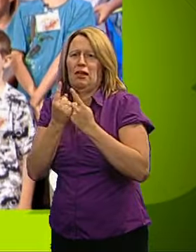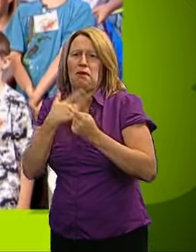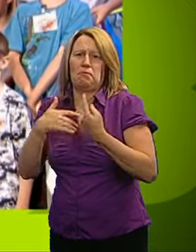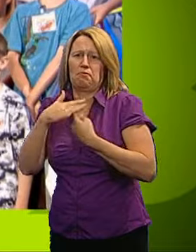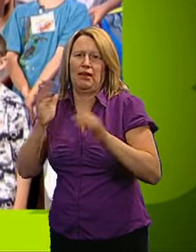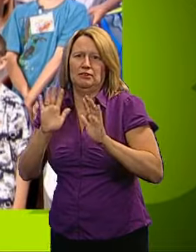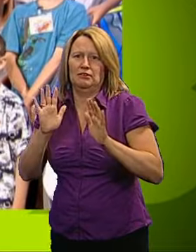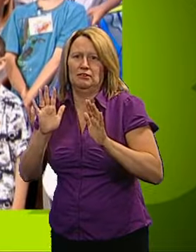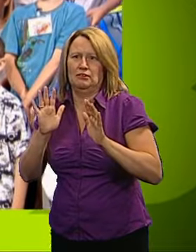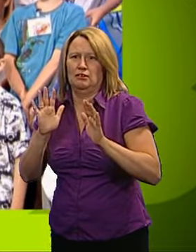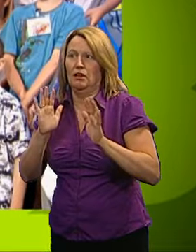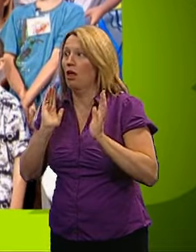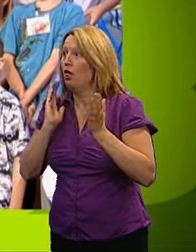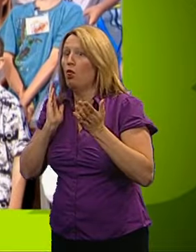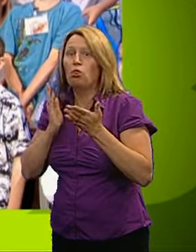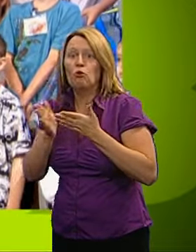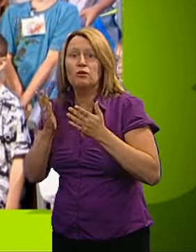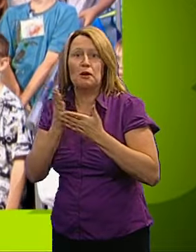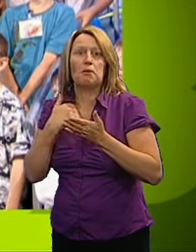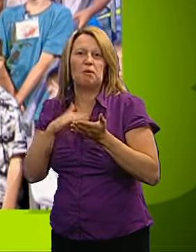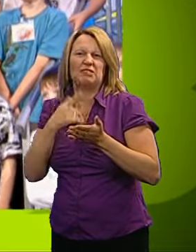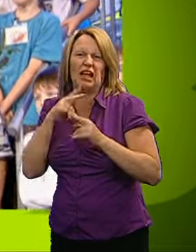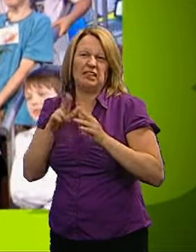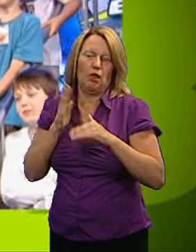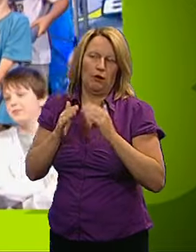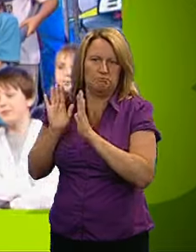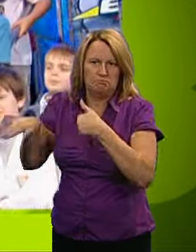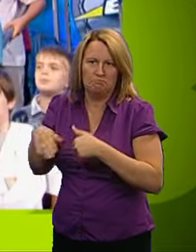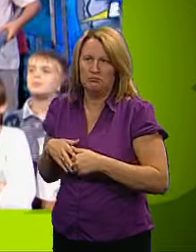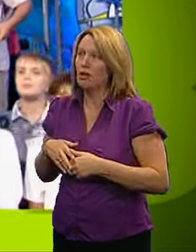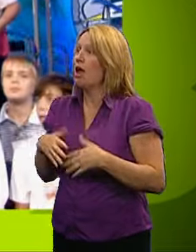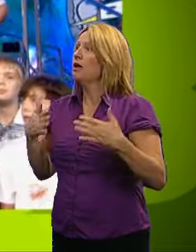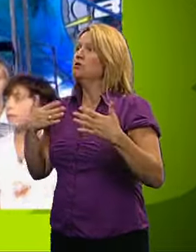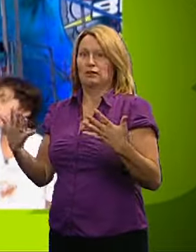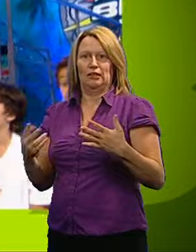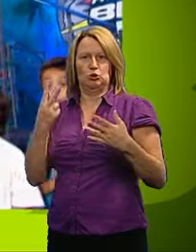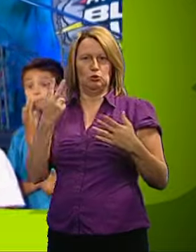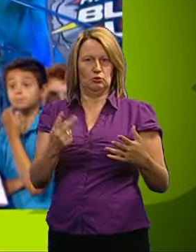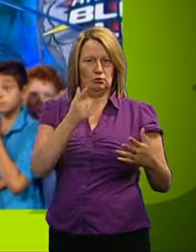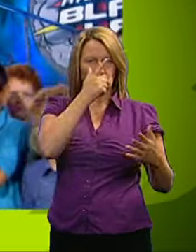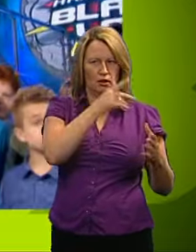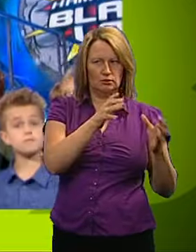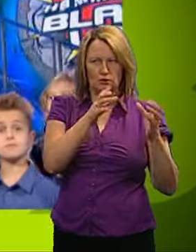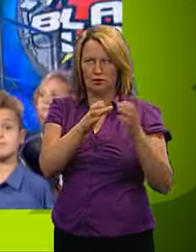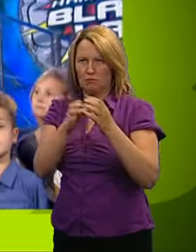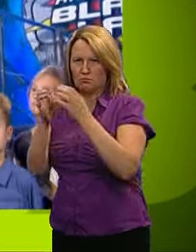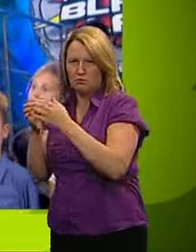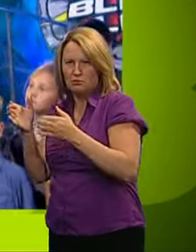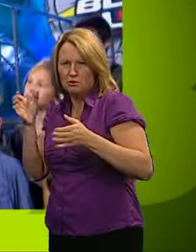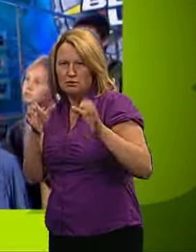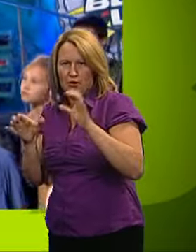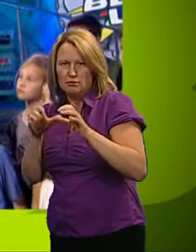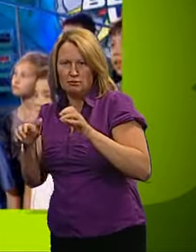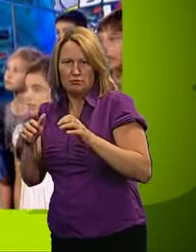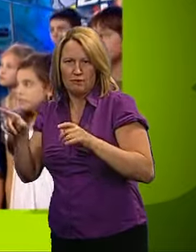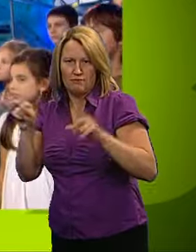the place, though it is mainly just my mum and dad. Today, two lucky teams of scientists have been invited into the lab to take part in experiments that